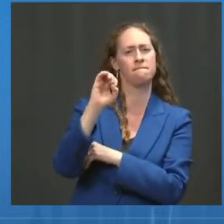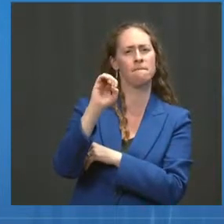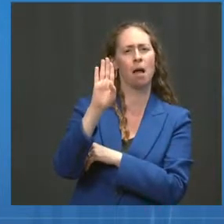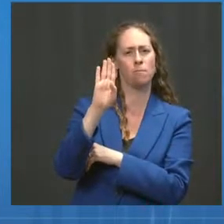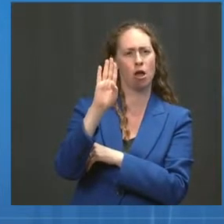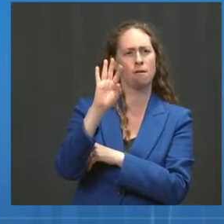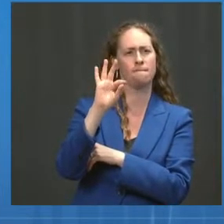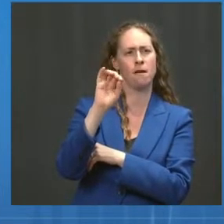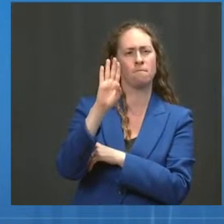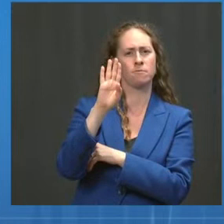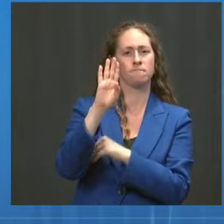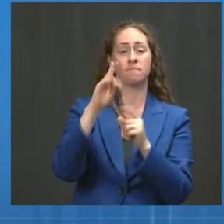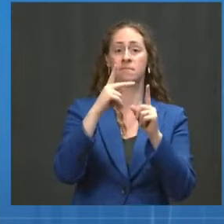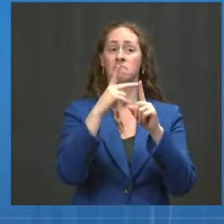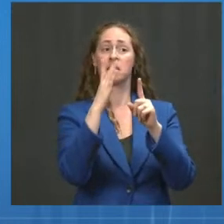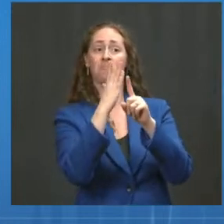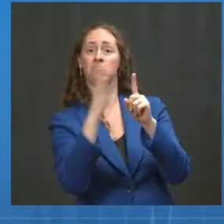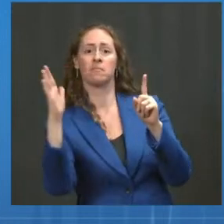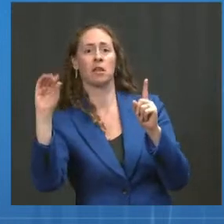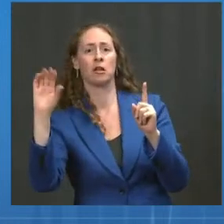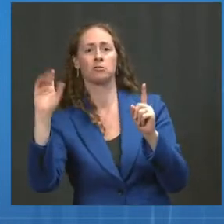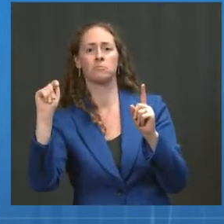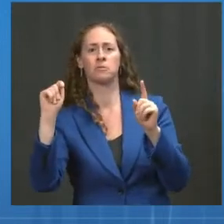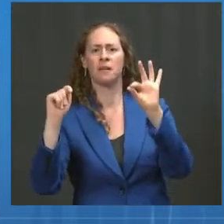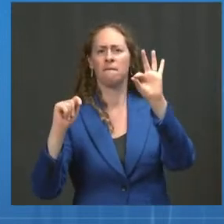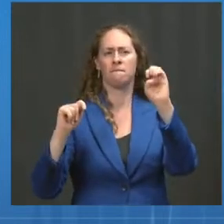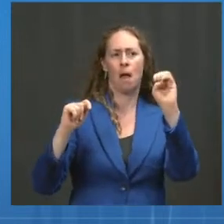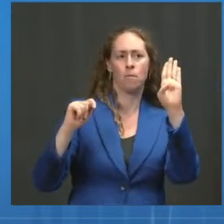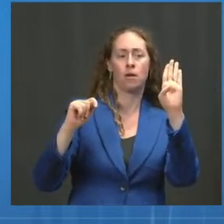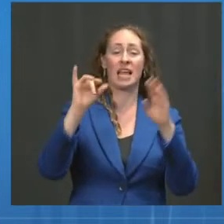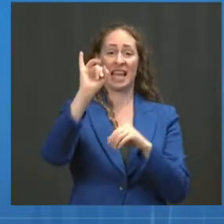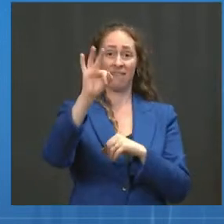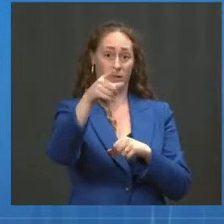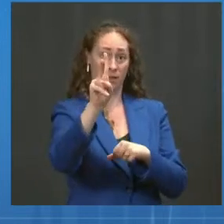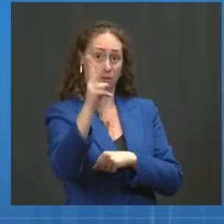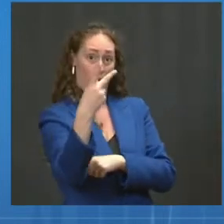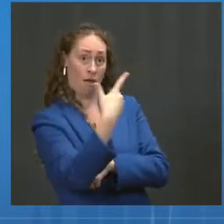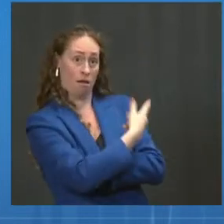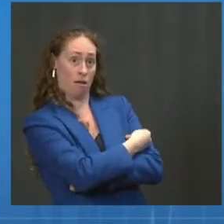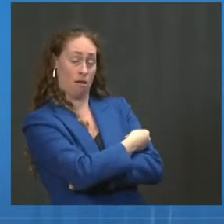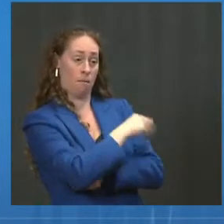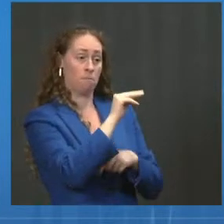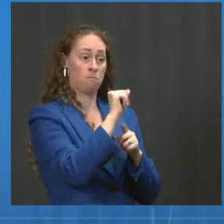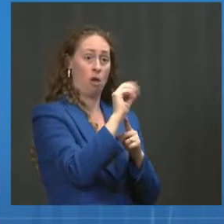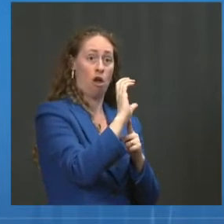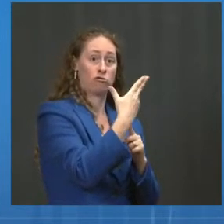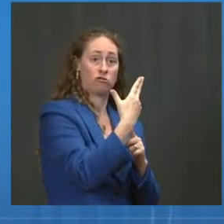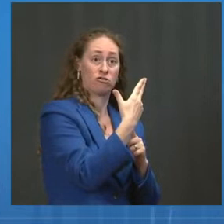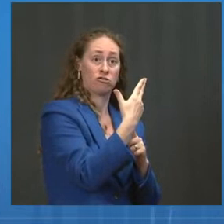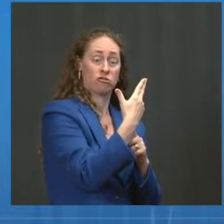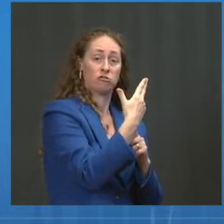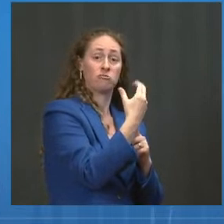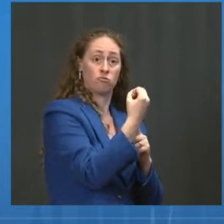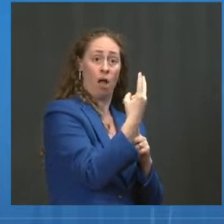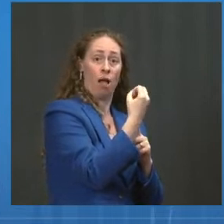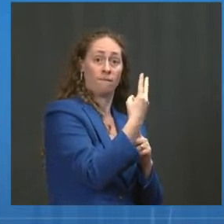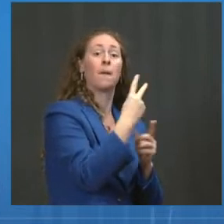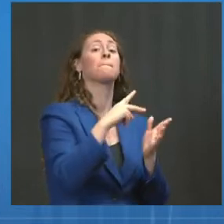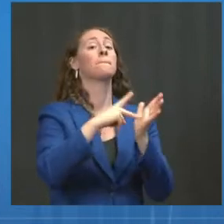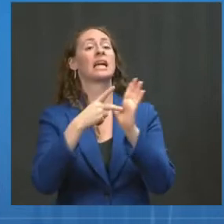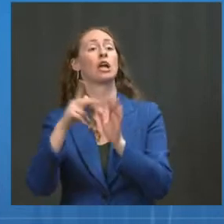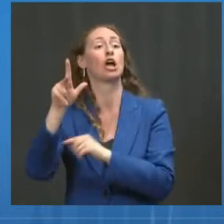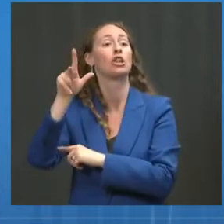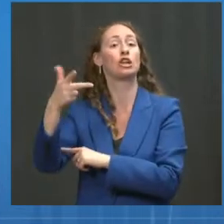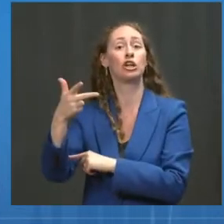on October 1st. If you got your second shot on March 12th, you can get your booster starting on November